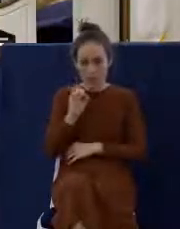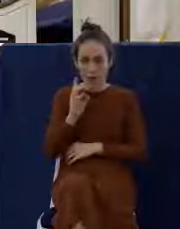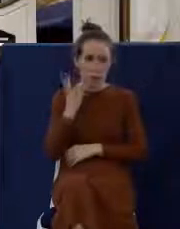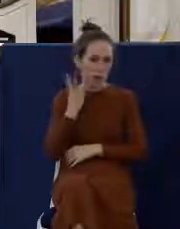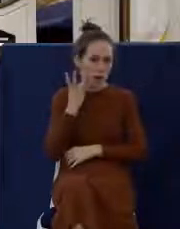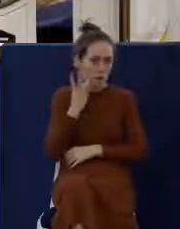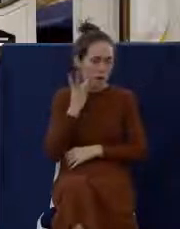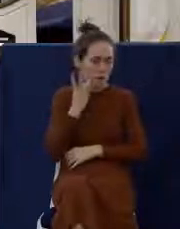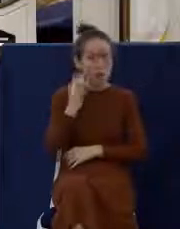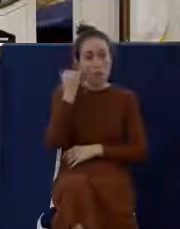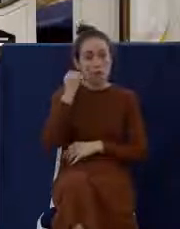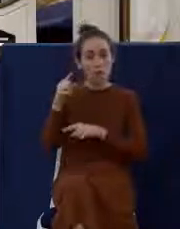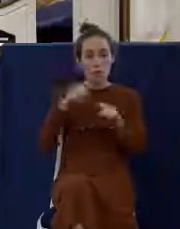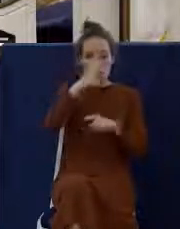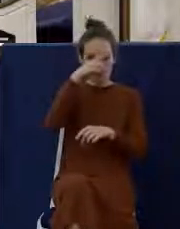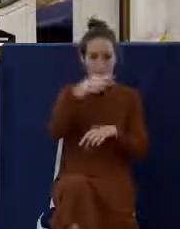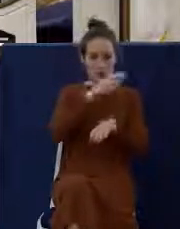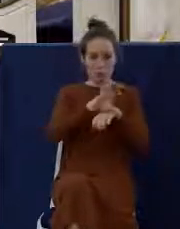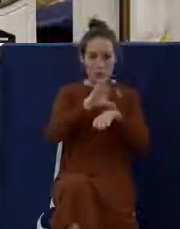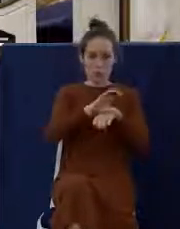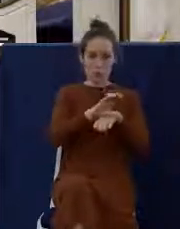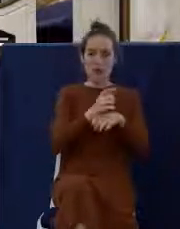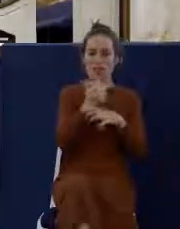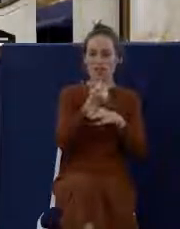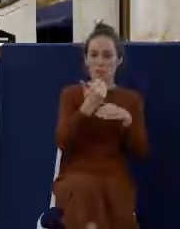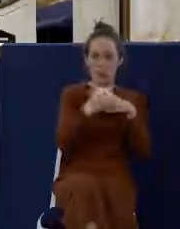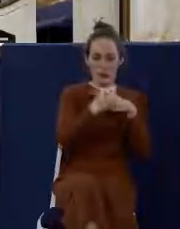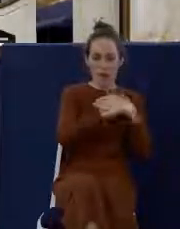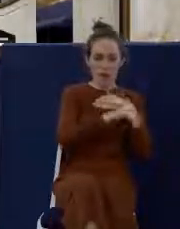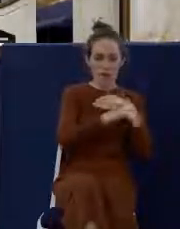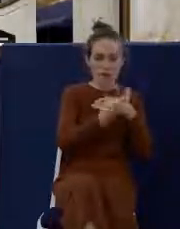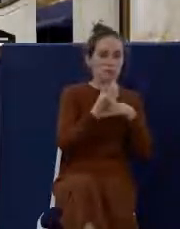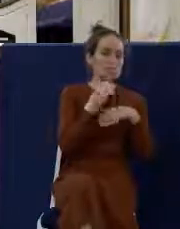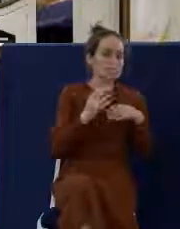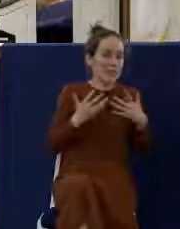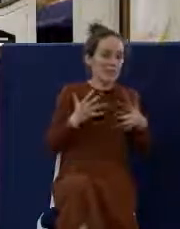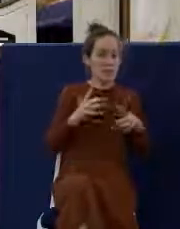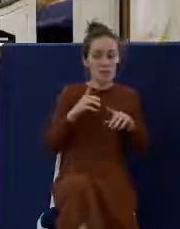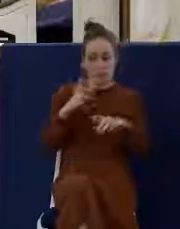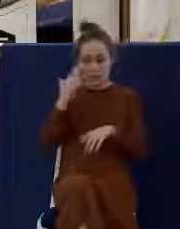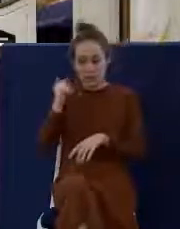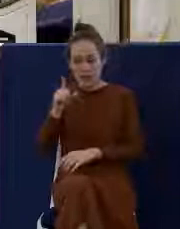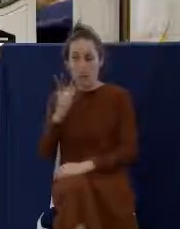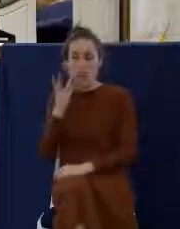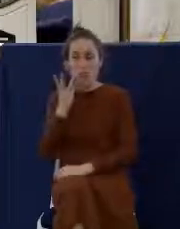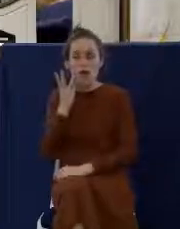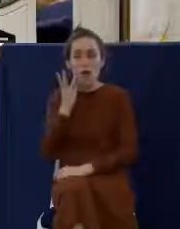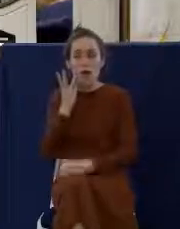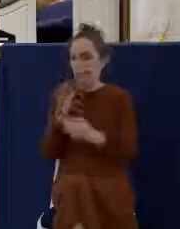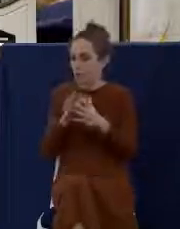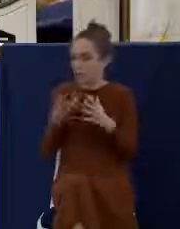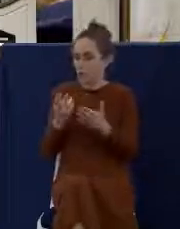like that in a Catholic church is you get a little bit of bread, and that's it. Because the wine is too sacred. That's what it has devolved to.